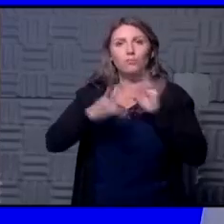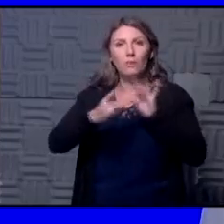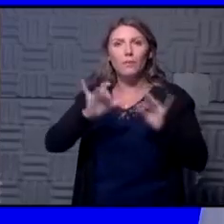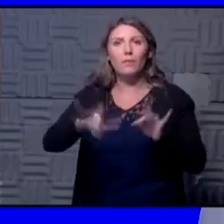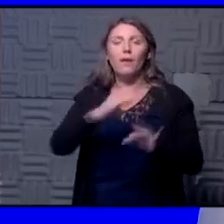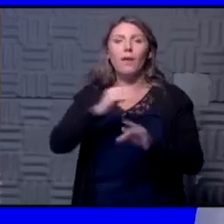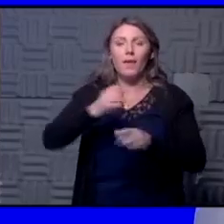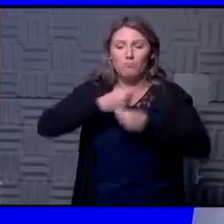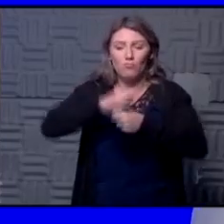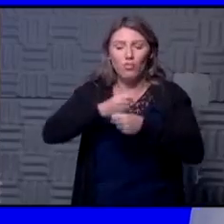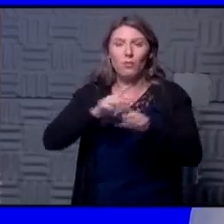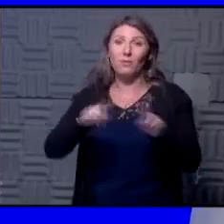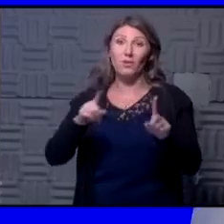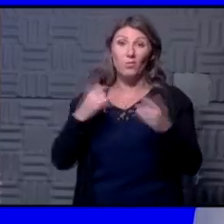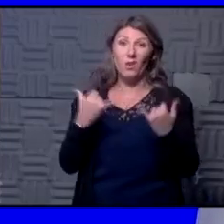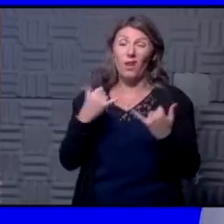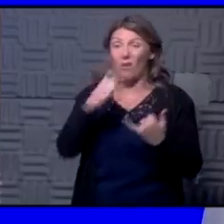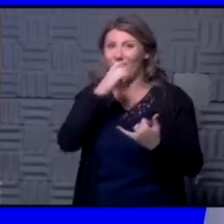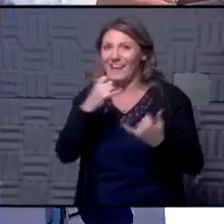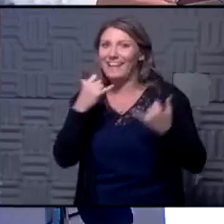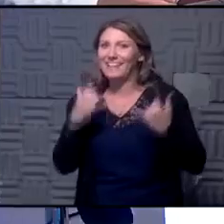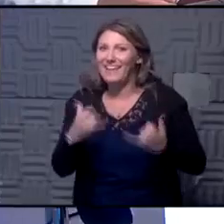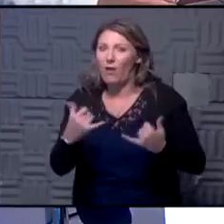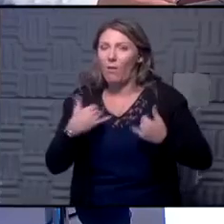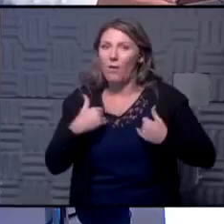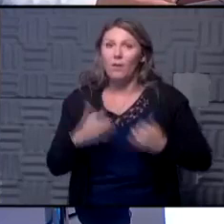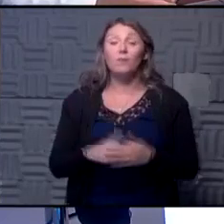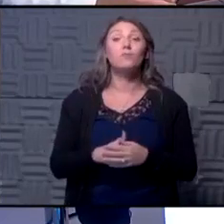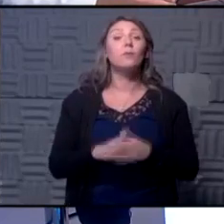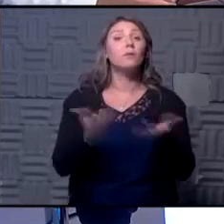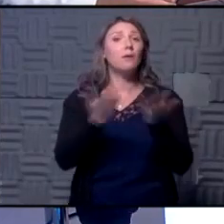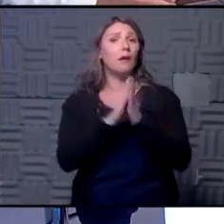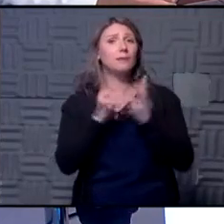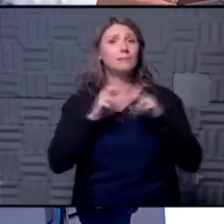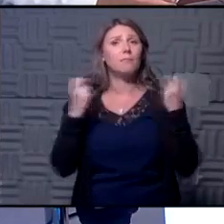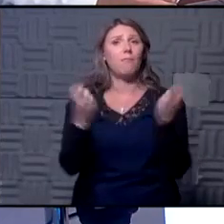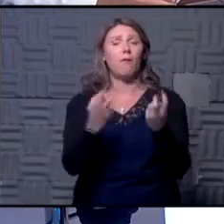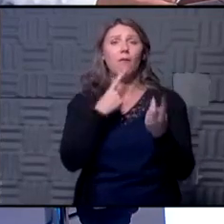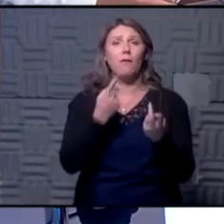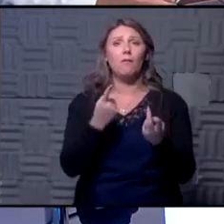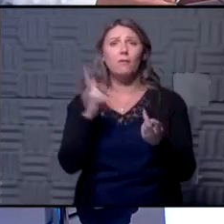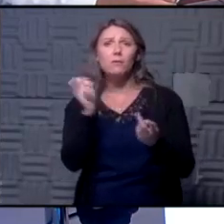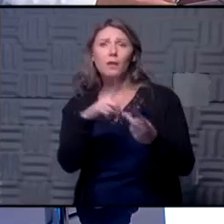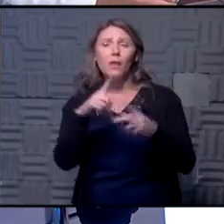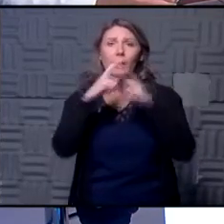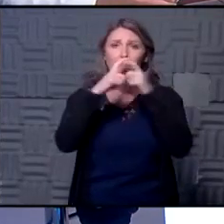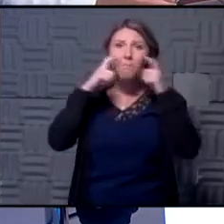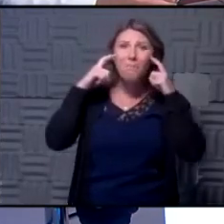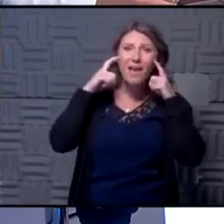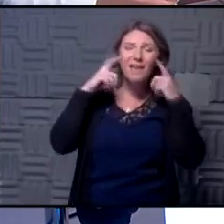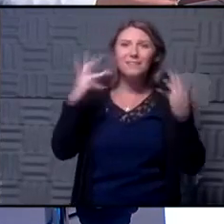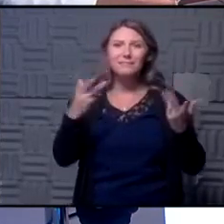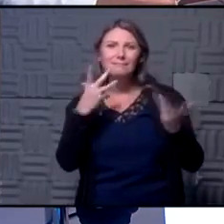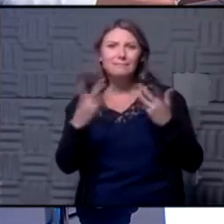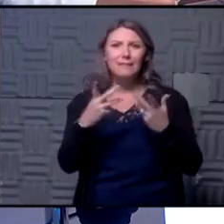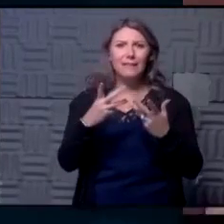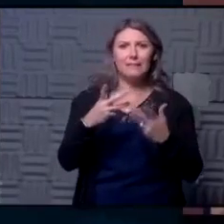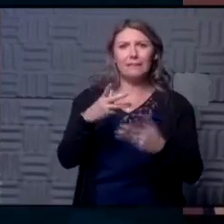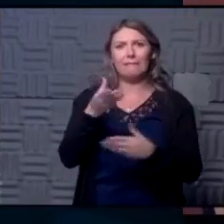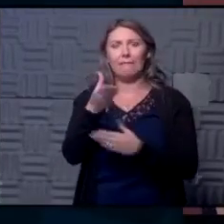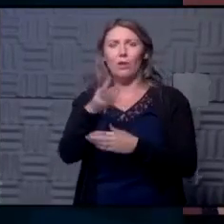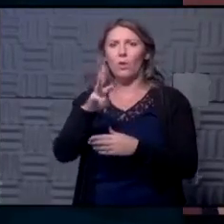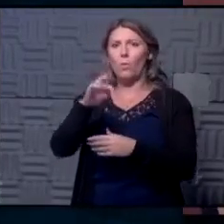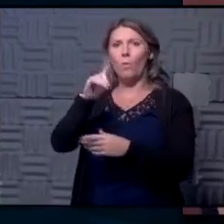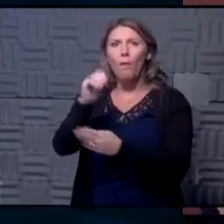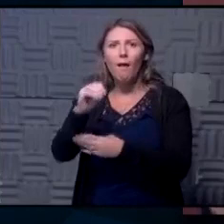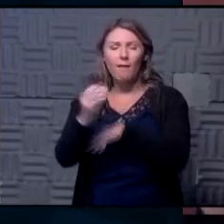and production but right now we just don't have that I want to ask our panel a little bit about a little bit about the masking culture in Wyandotte County Marsha I'll start with you just